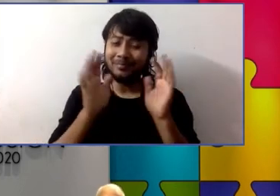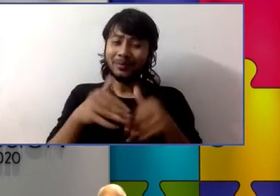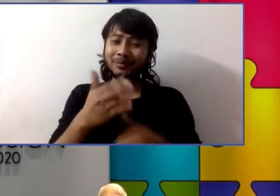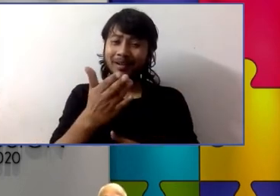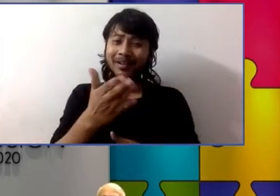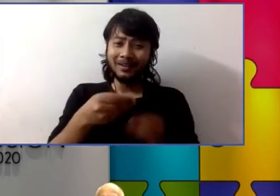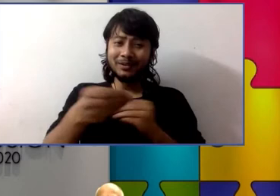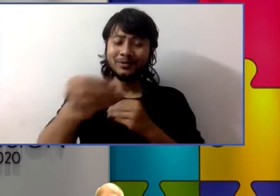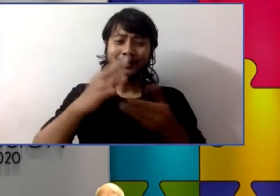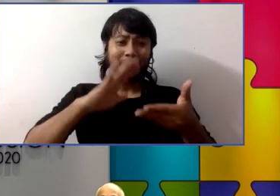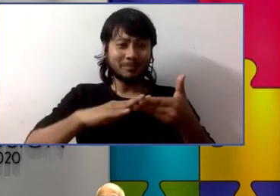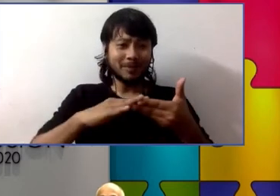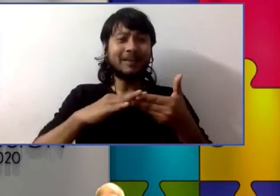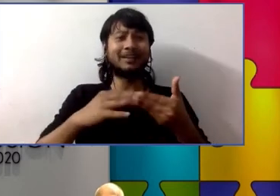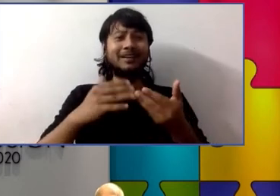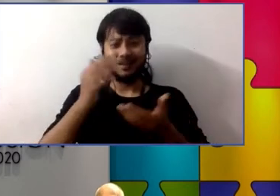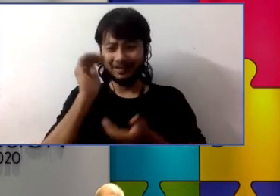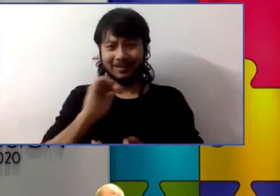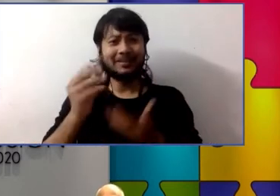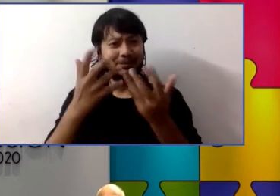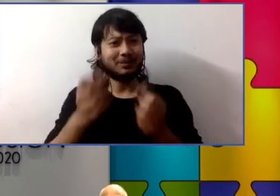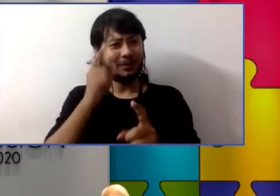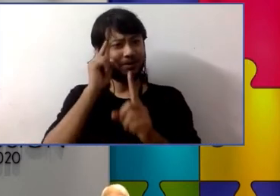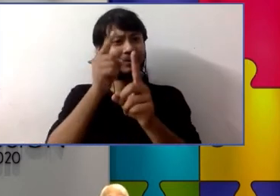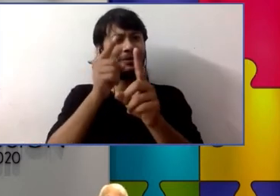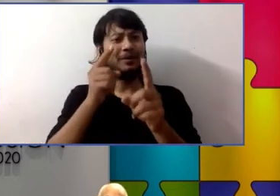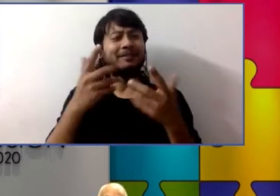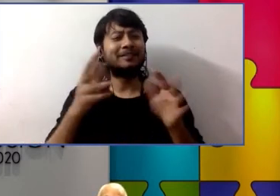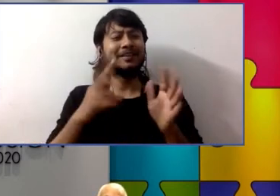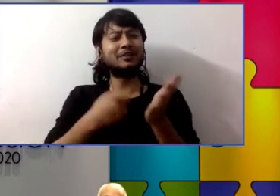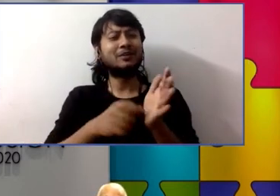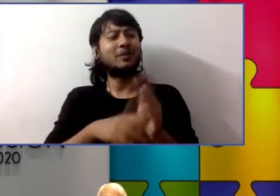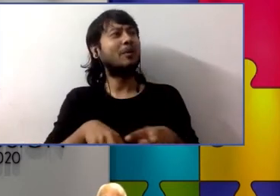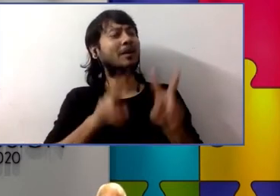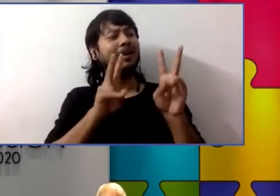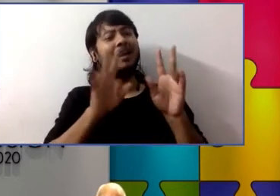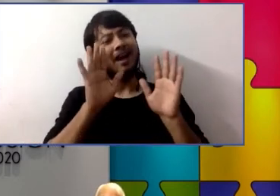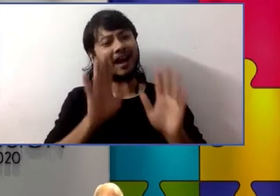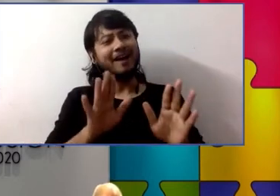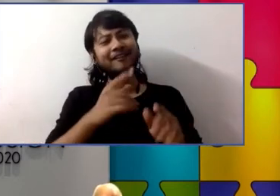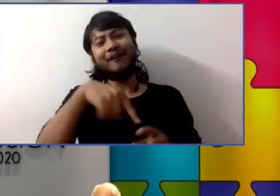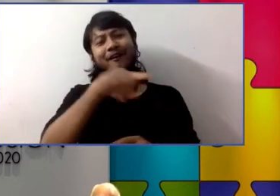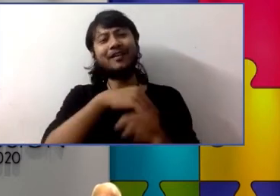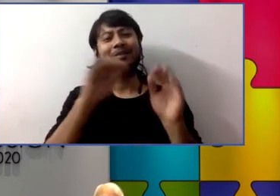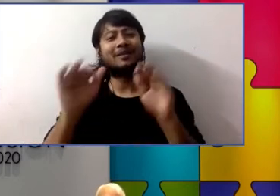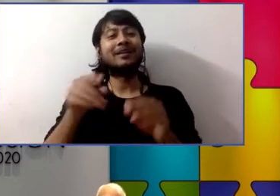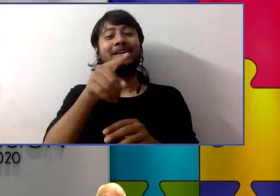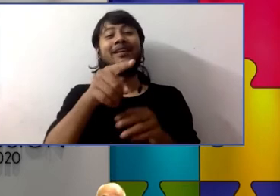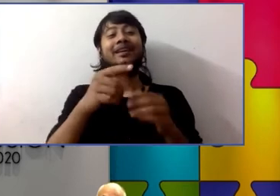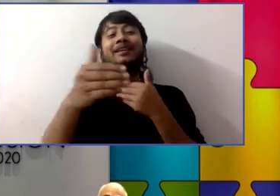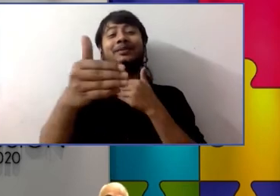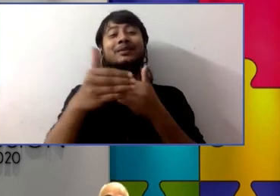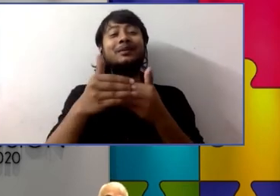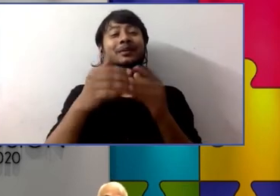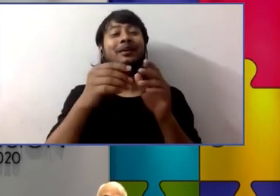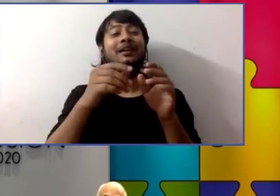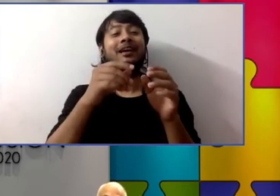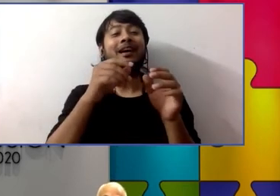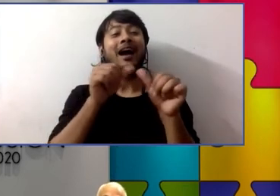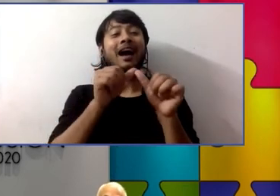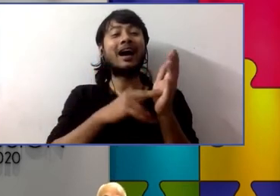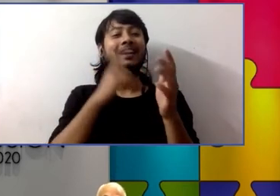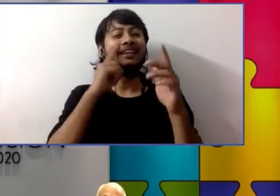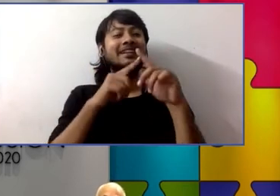have kids someday and he has great role models for that and here you see him with his his close friend anita at the high school prom and then just days later